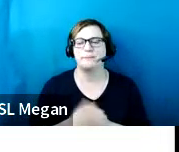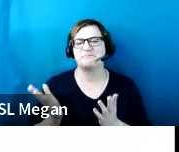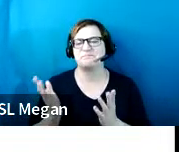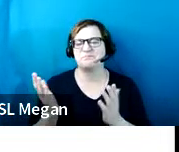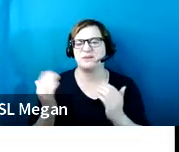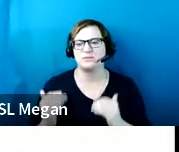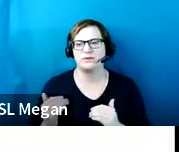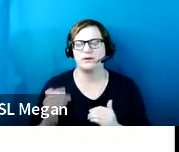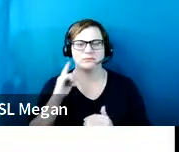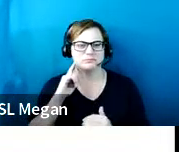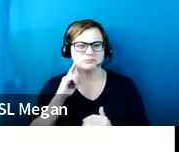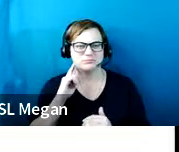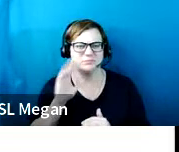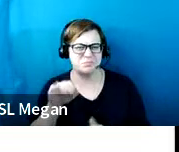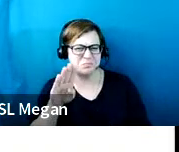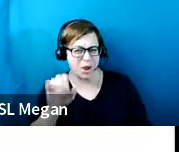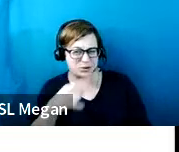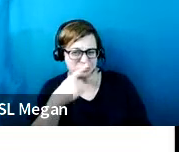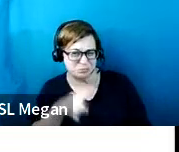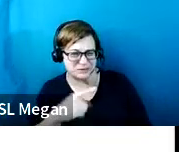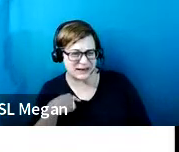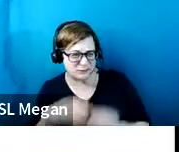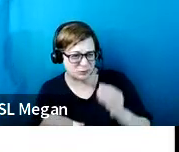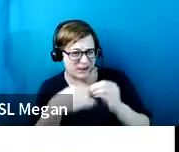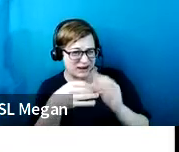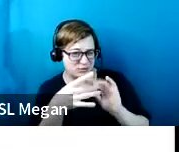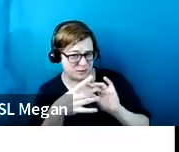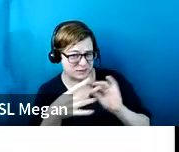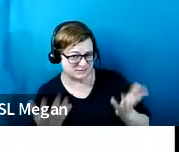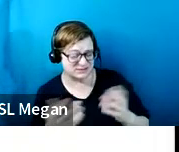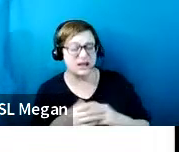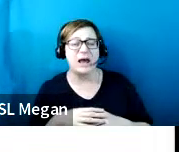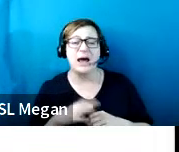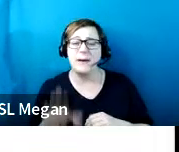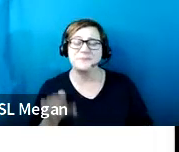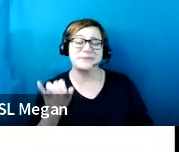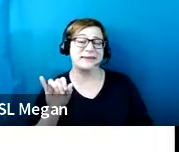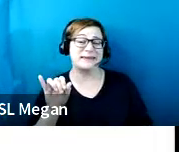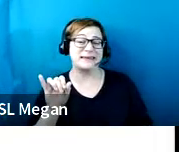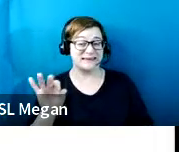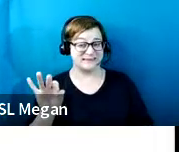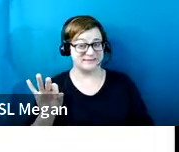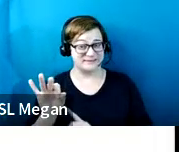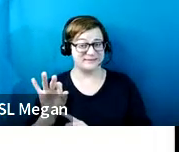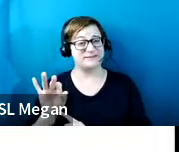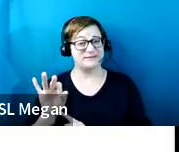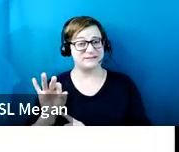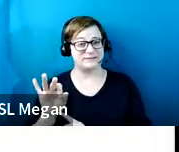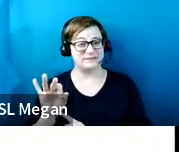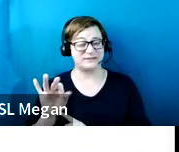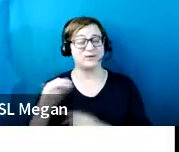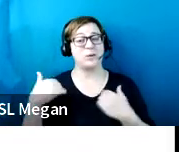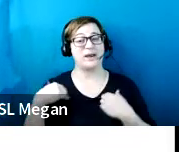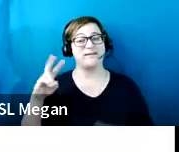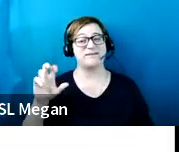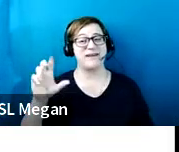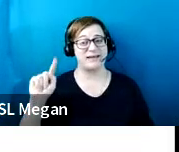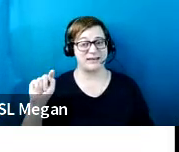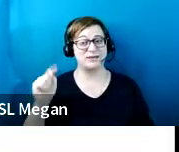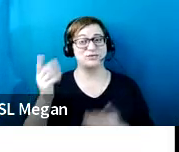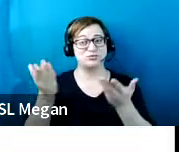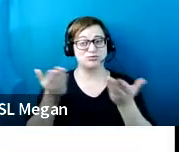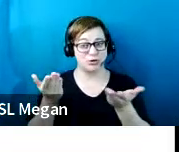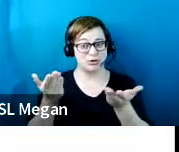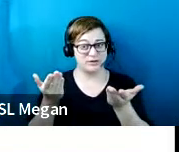Okay. Bobby, if you don't mind, I just want to add to that. If you have a valet service and you